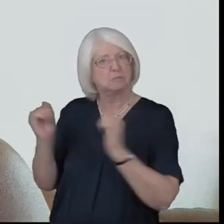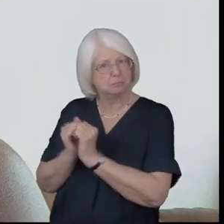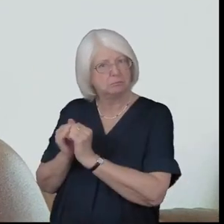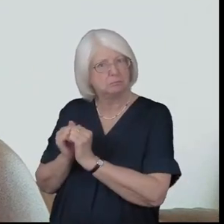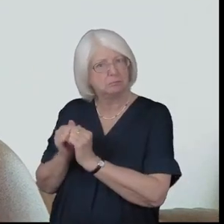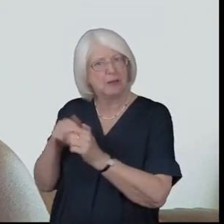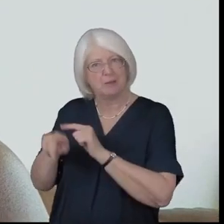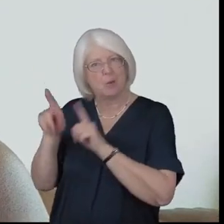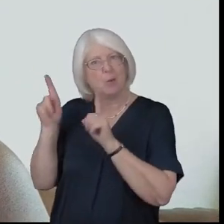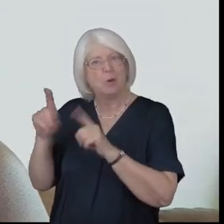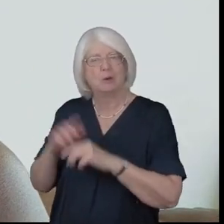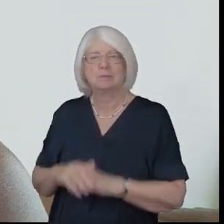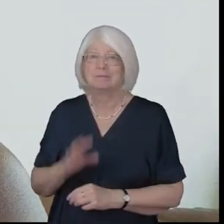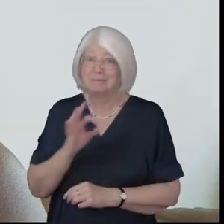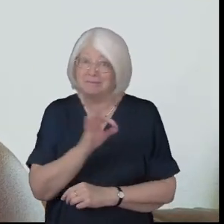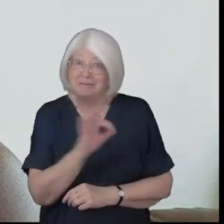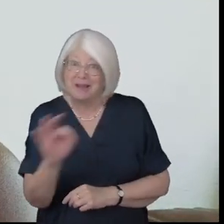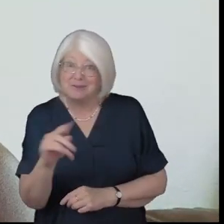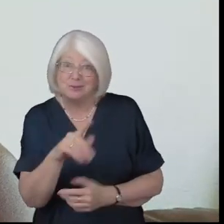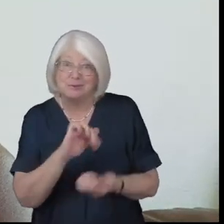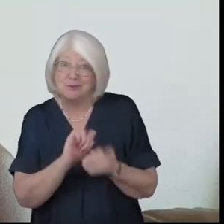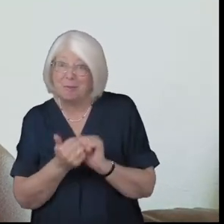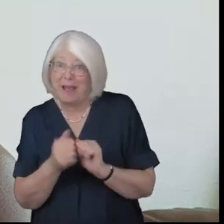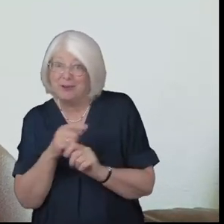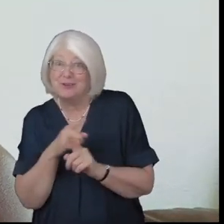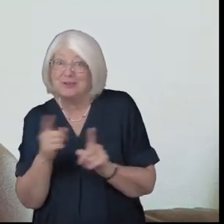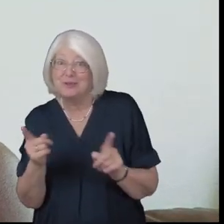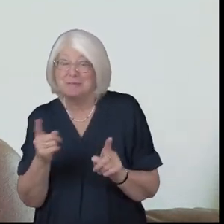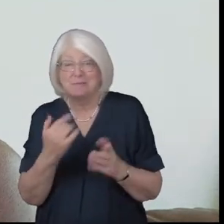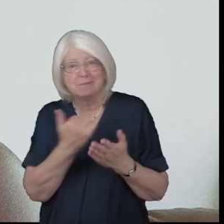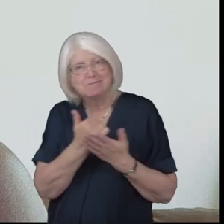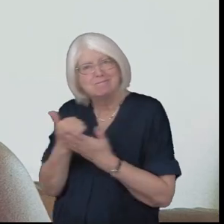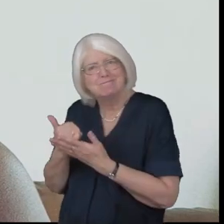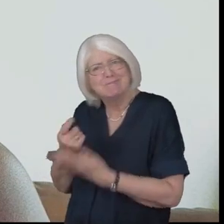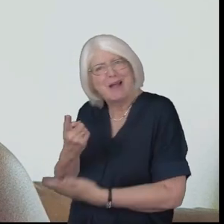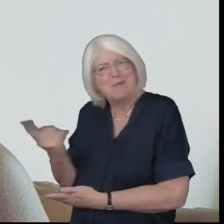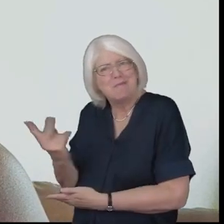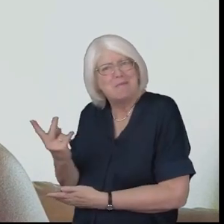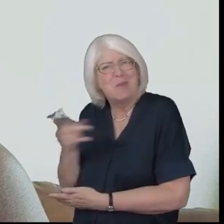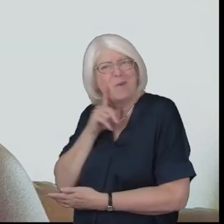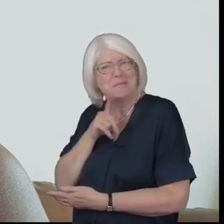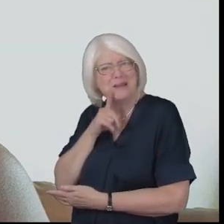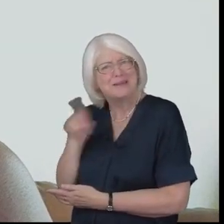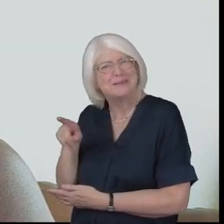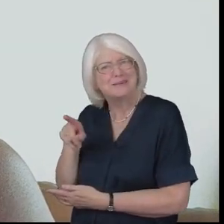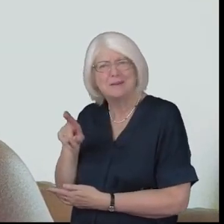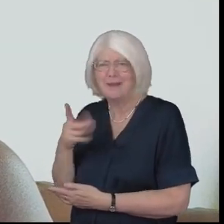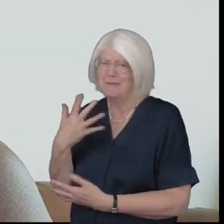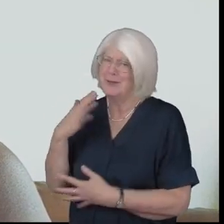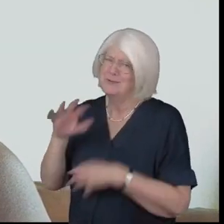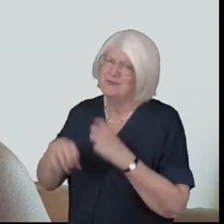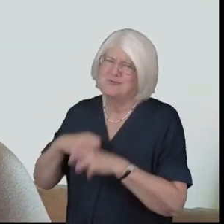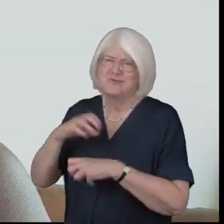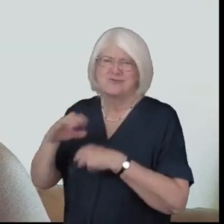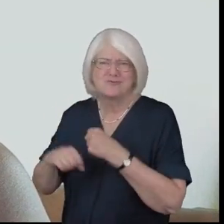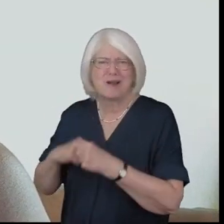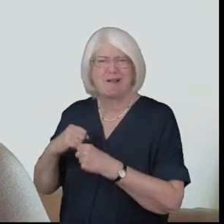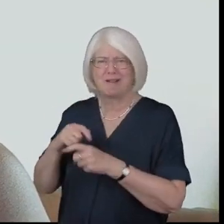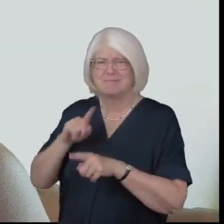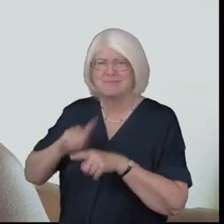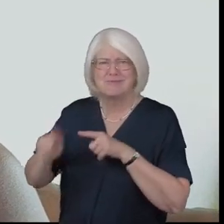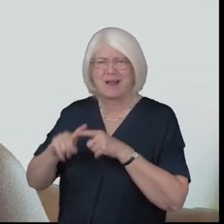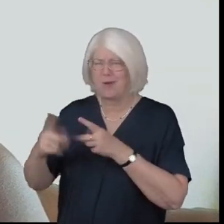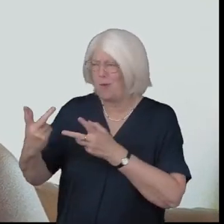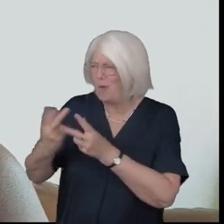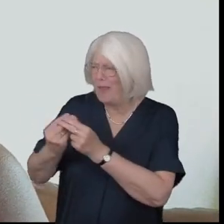and I ask you also my loyal companion help these women for they have struggled beside